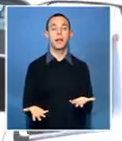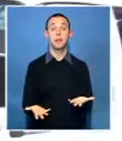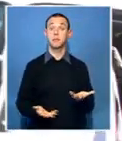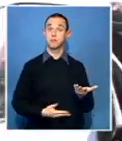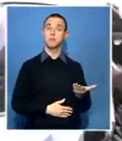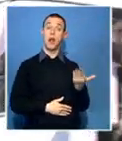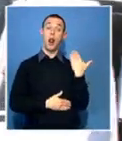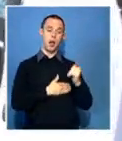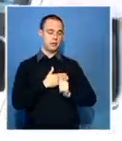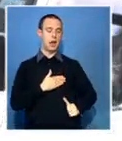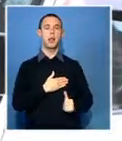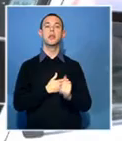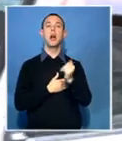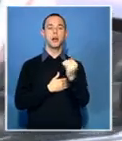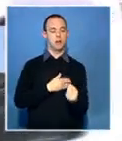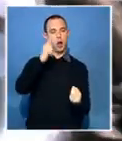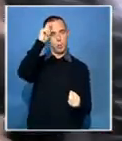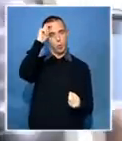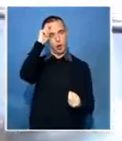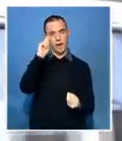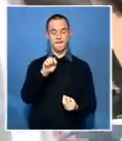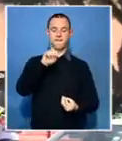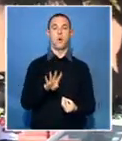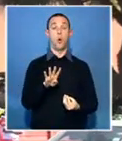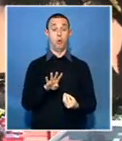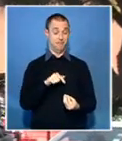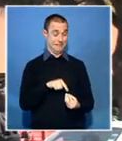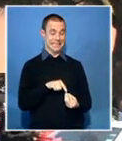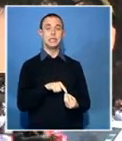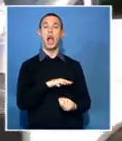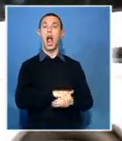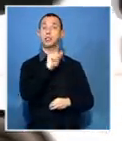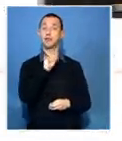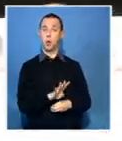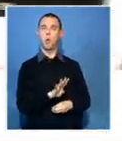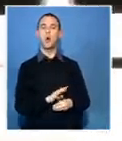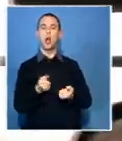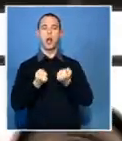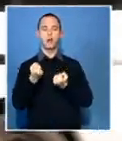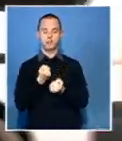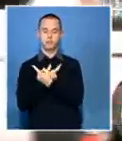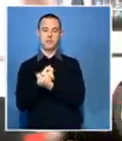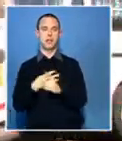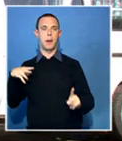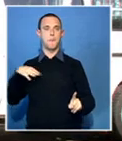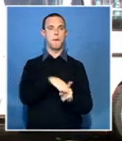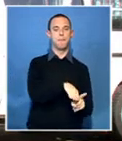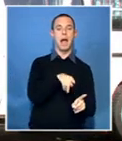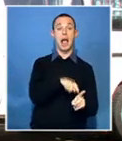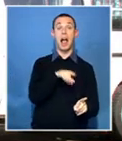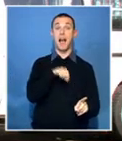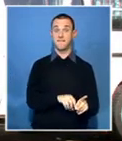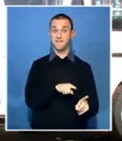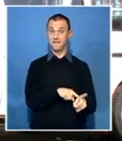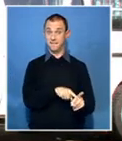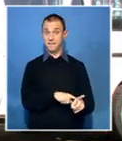Last month, a four-year-old boy was killed by fleeing minibus. When a newspaper accused the police chief of being responsible, they